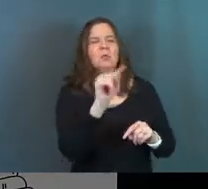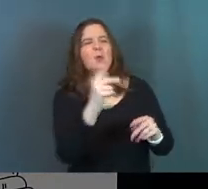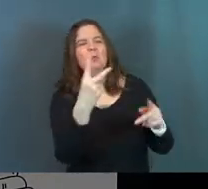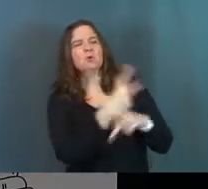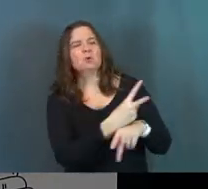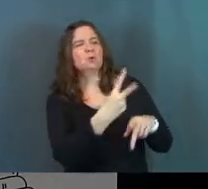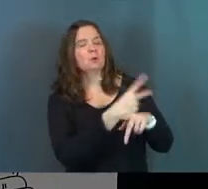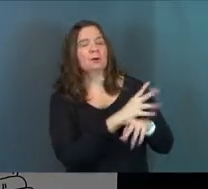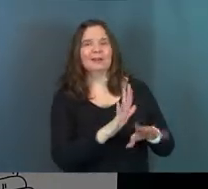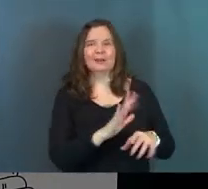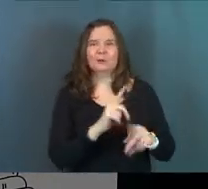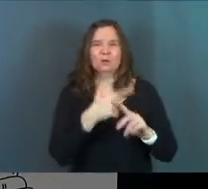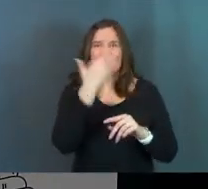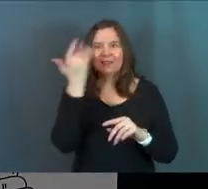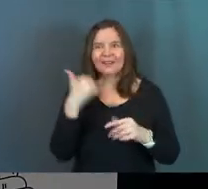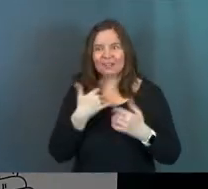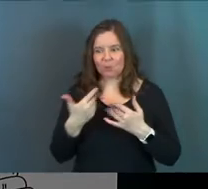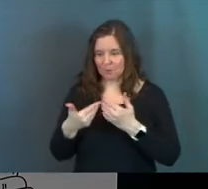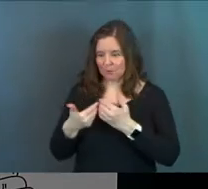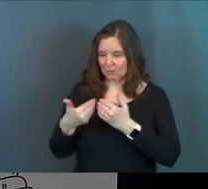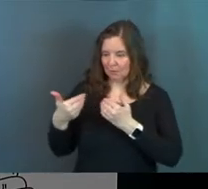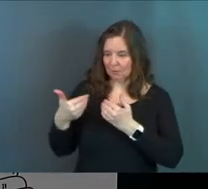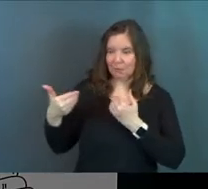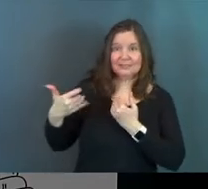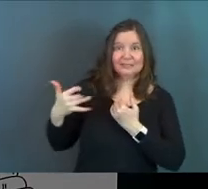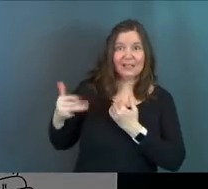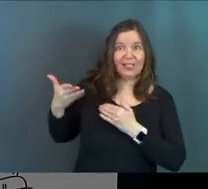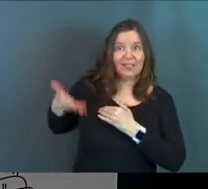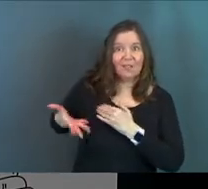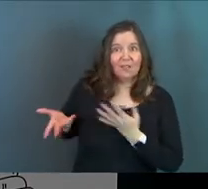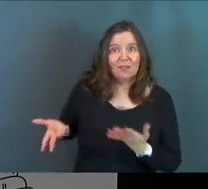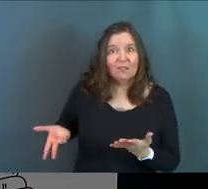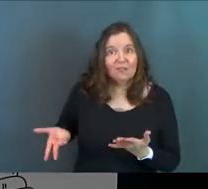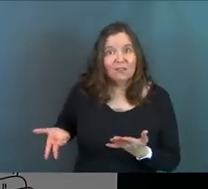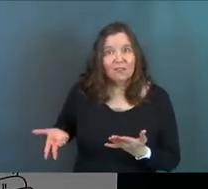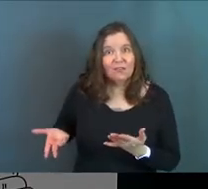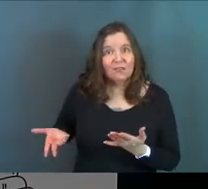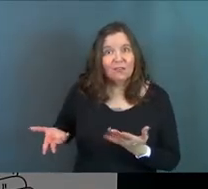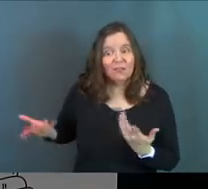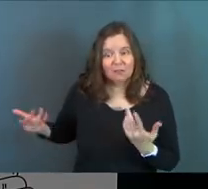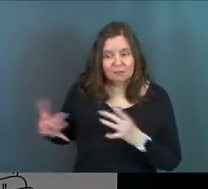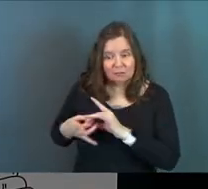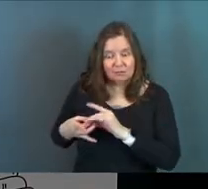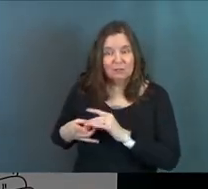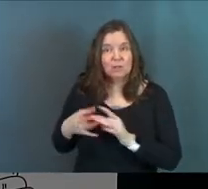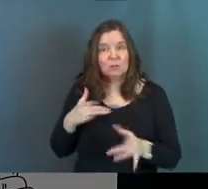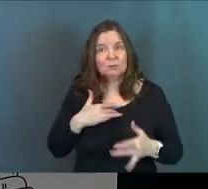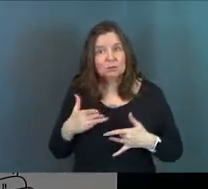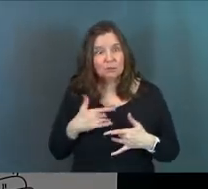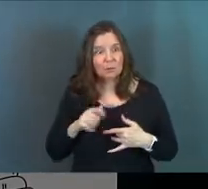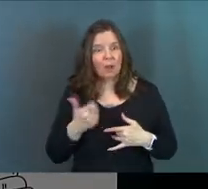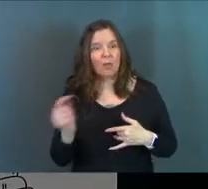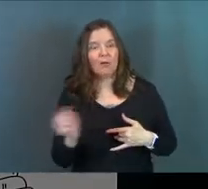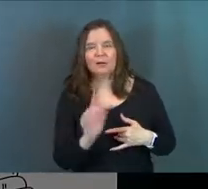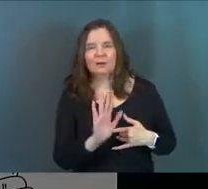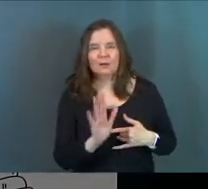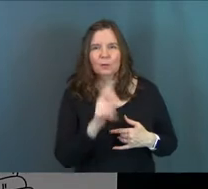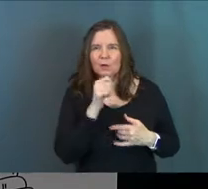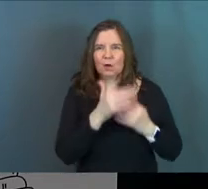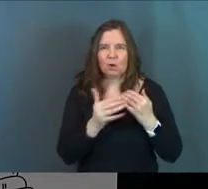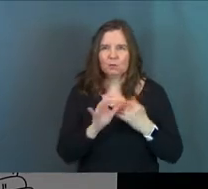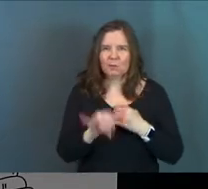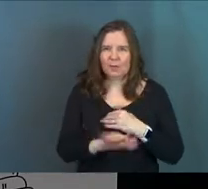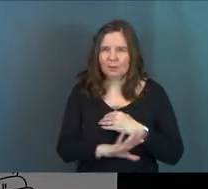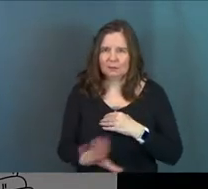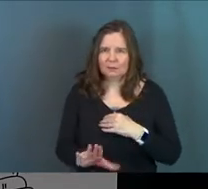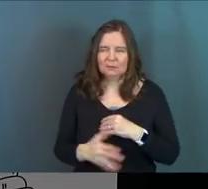losing sight of the fact that it still exists. Your distance from your Heavenly Father is still there. And all you're concerned about is everybody else's. That's not what we're called to